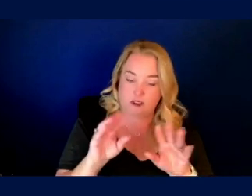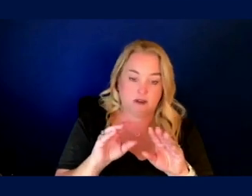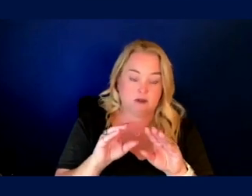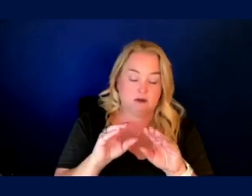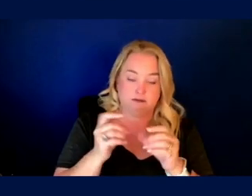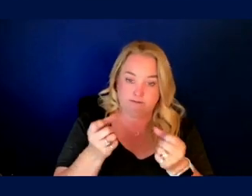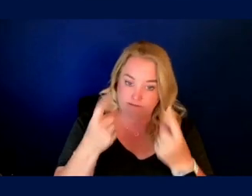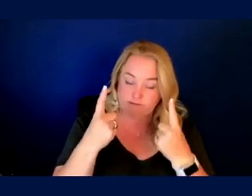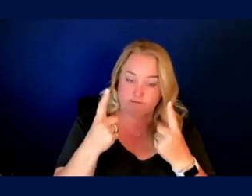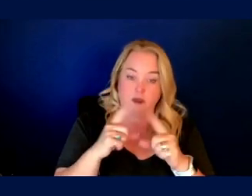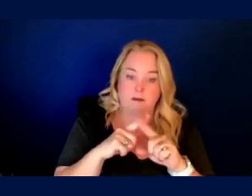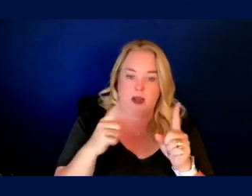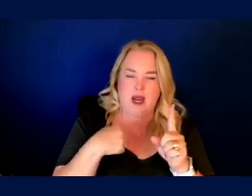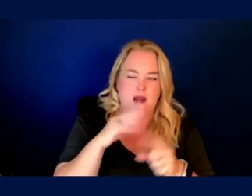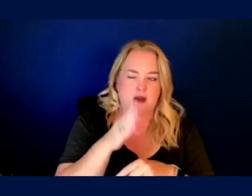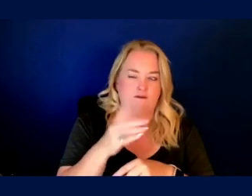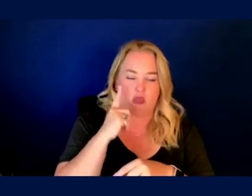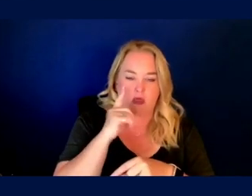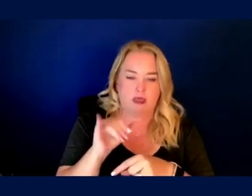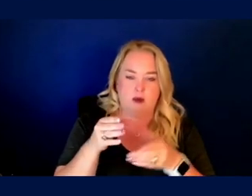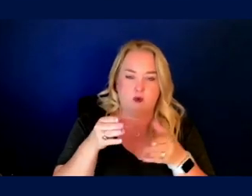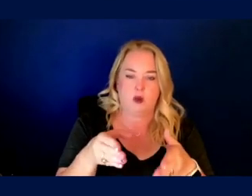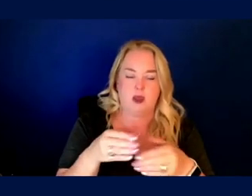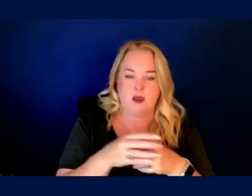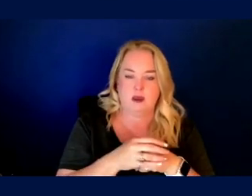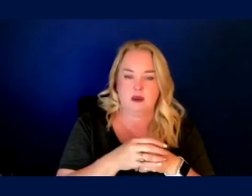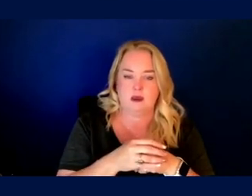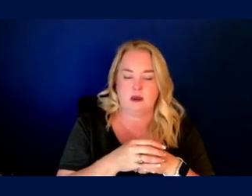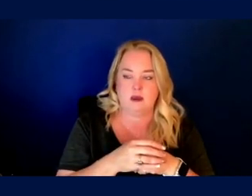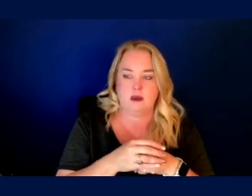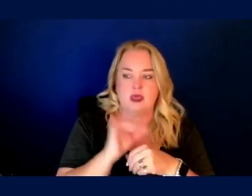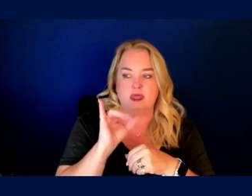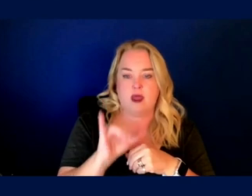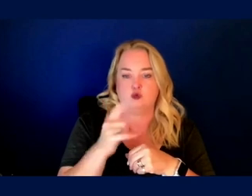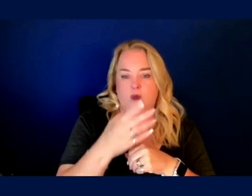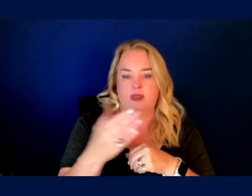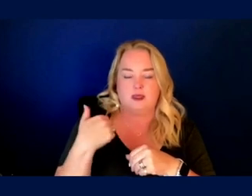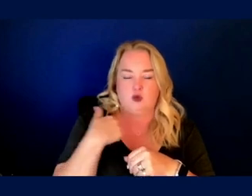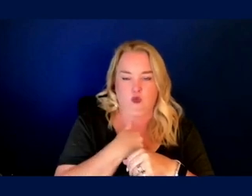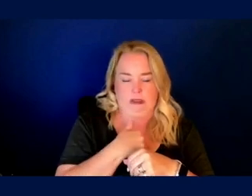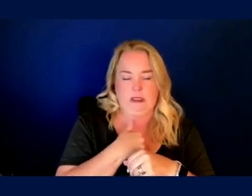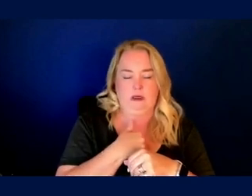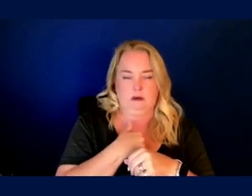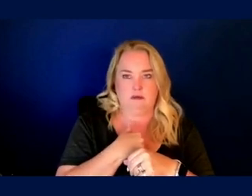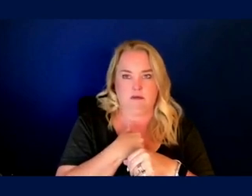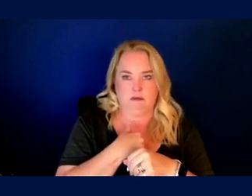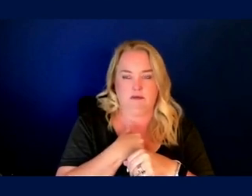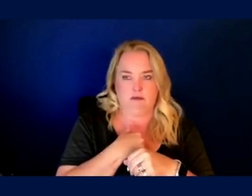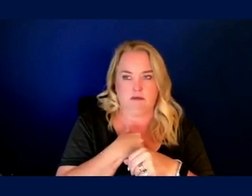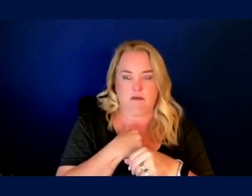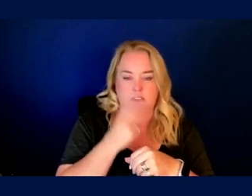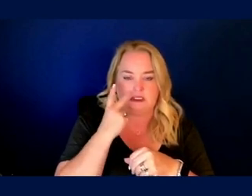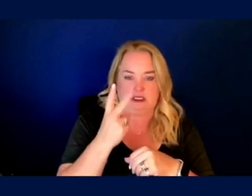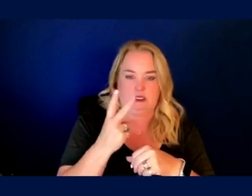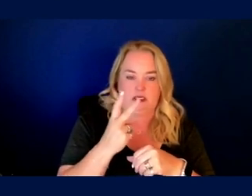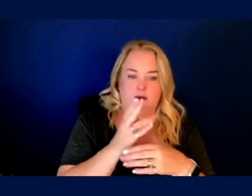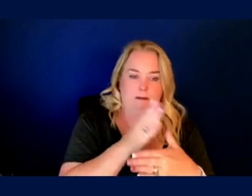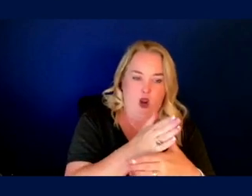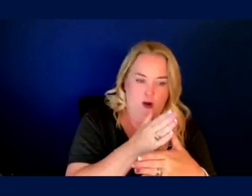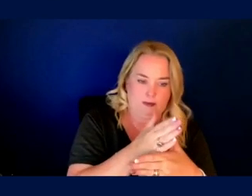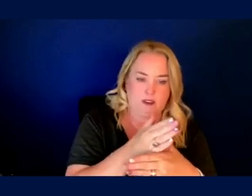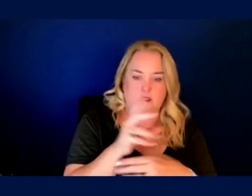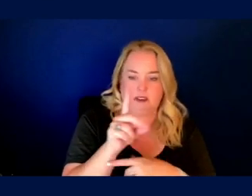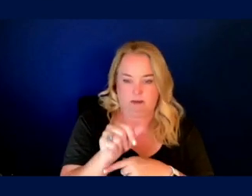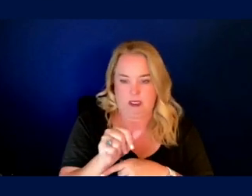that way, but I never thought about it that way. It's something that we impose. So this distinction between impairment, disability and